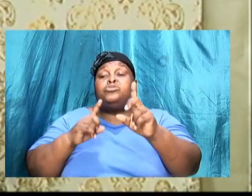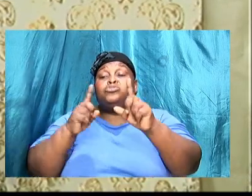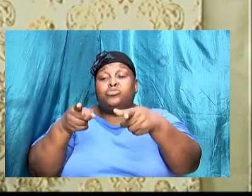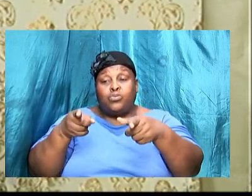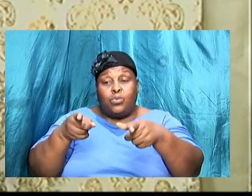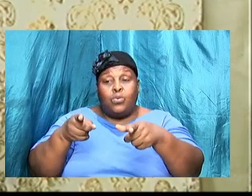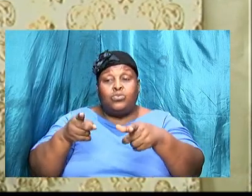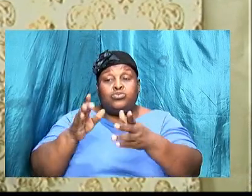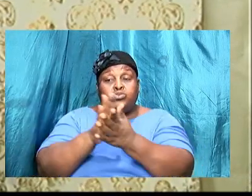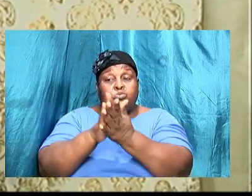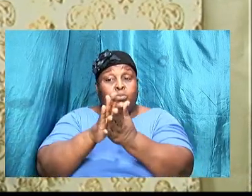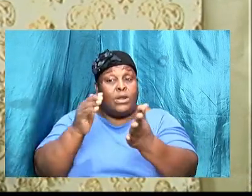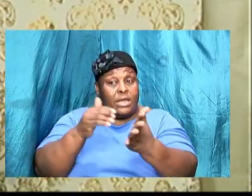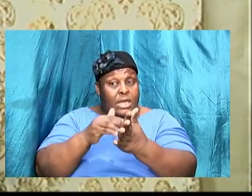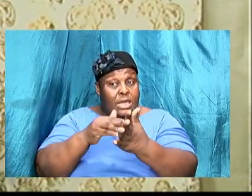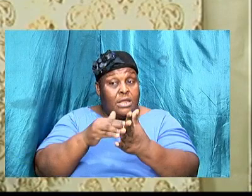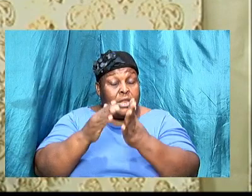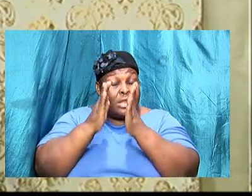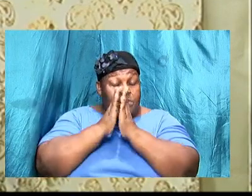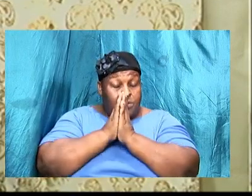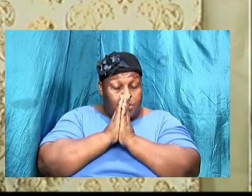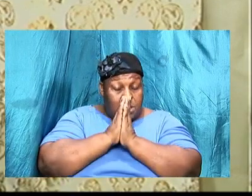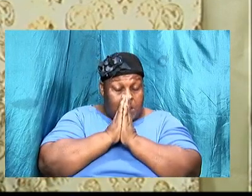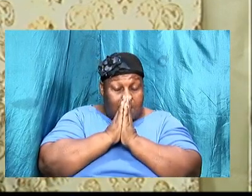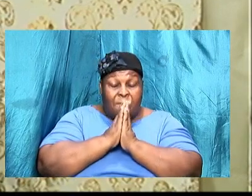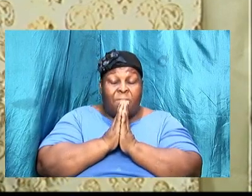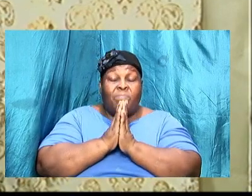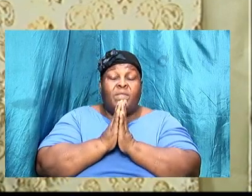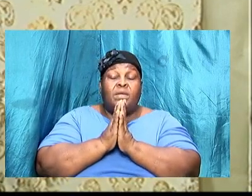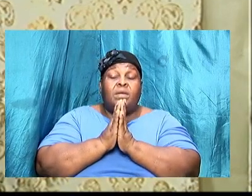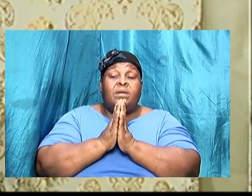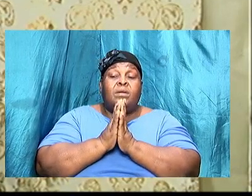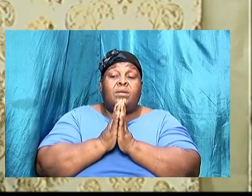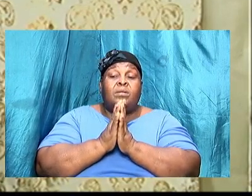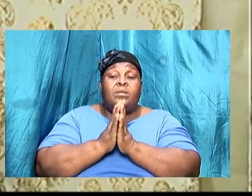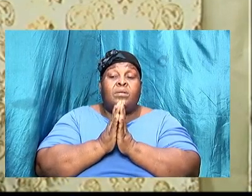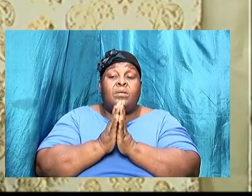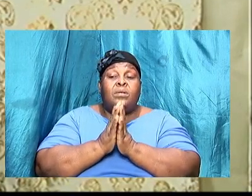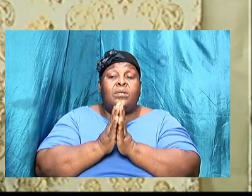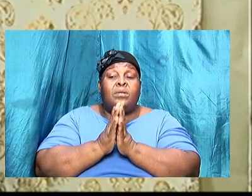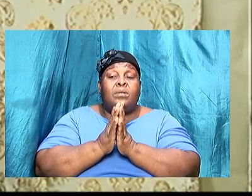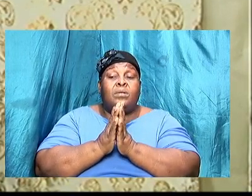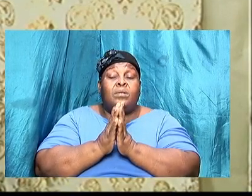to do but your ultimate goal is not to get